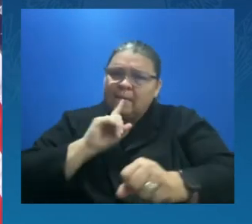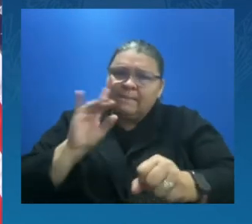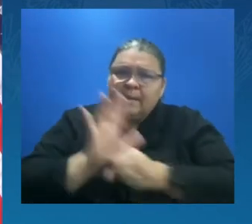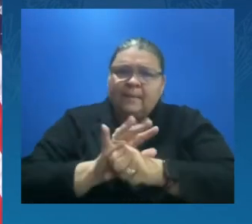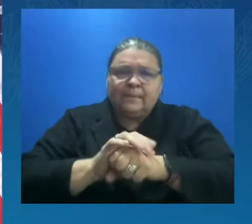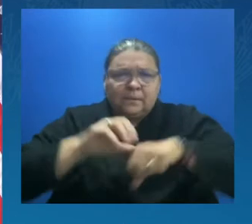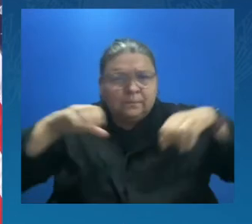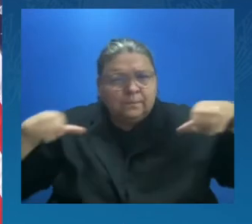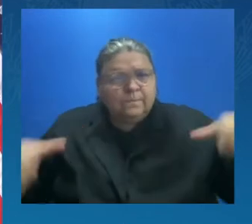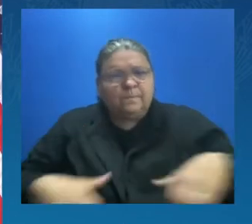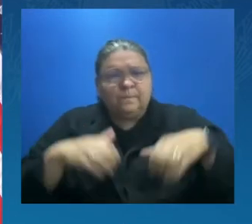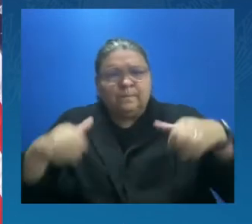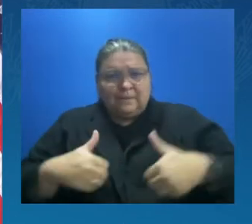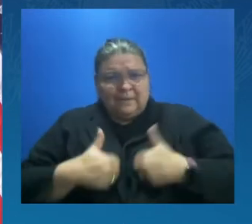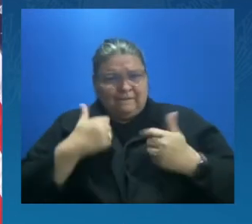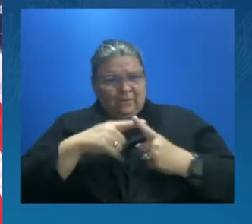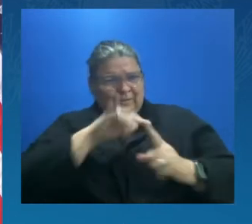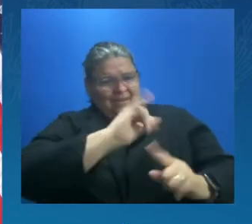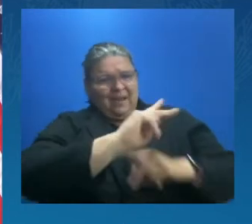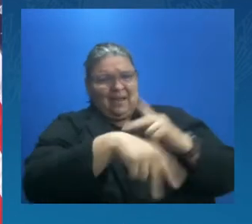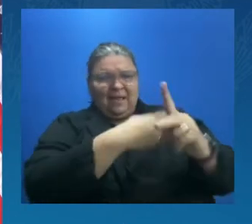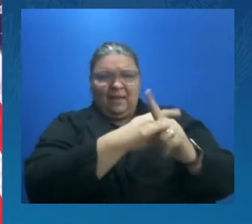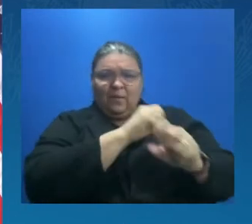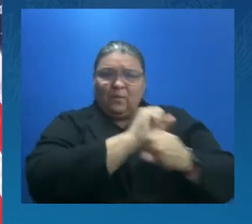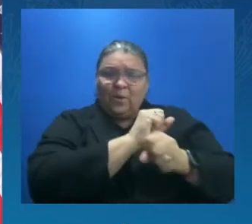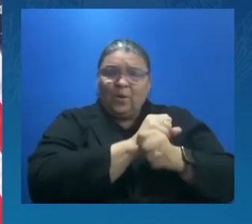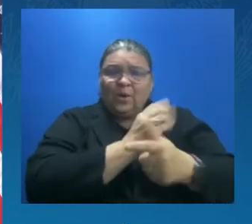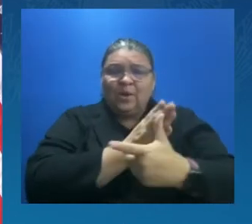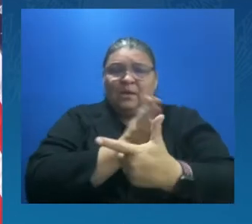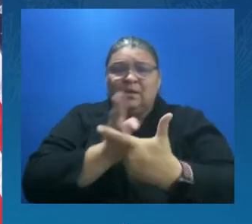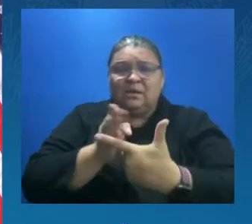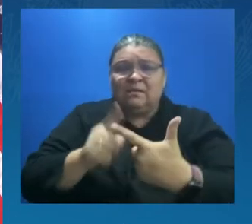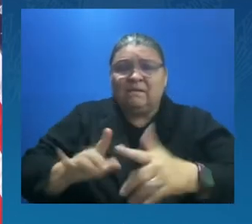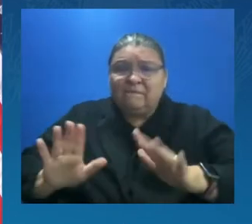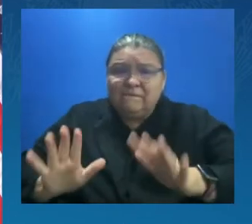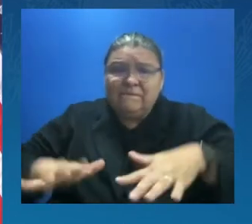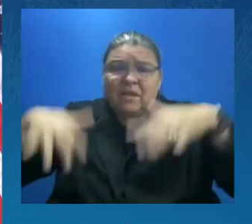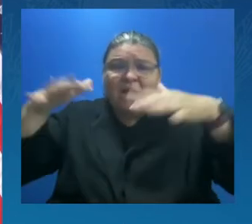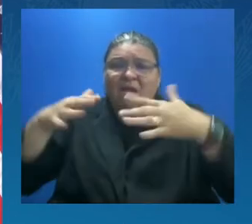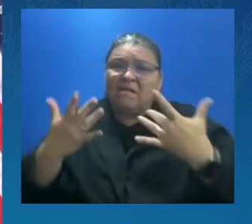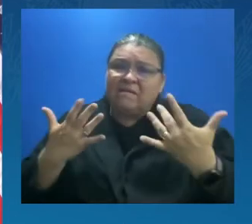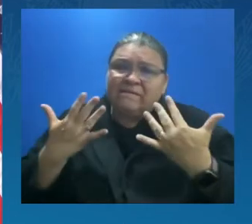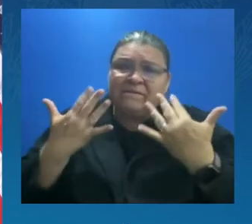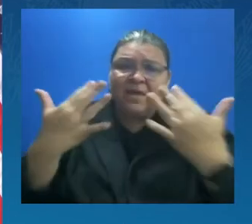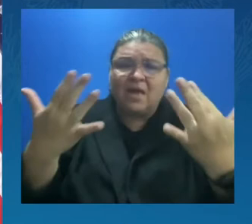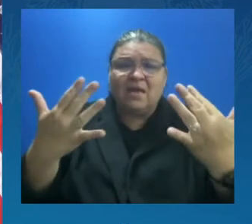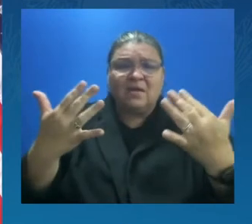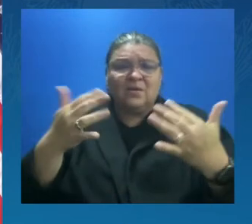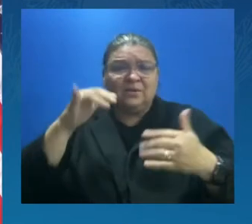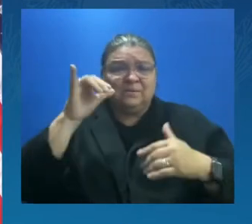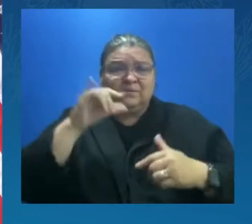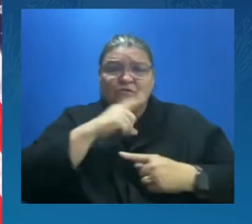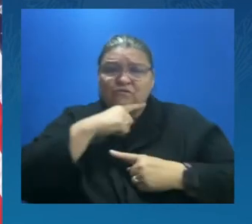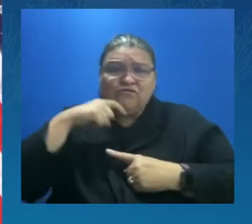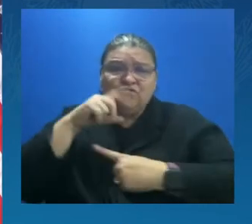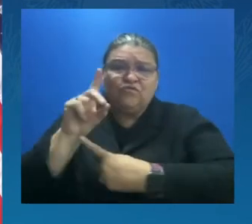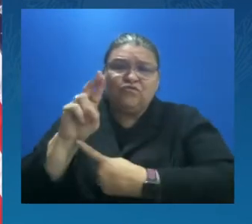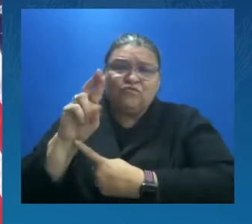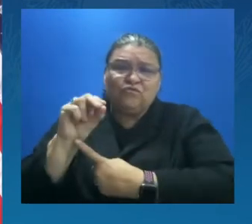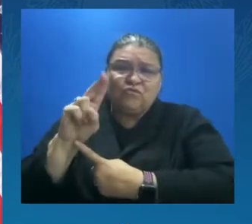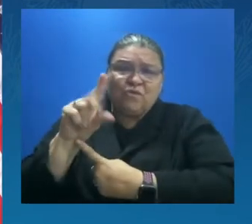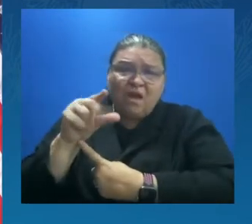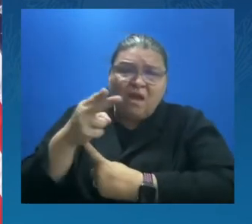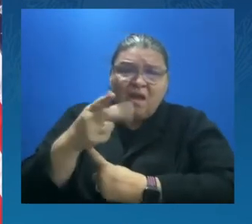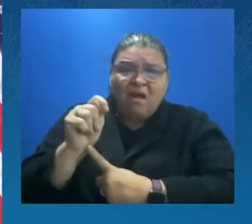Devastating. Devastating. has been devastating what we are witnessing to so many families and so many